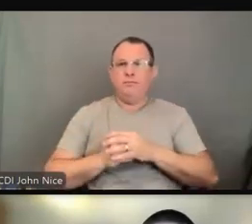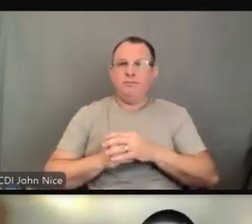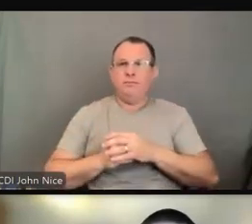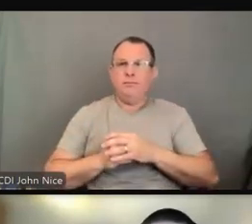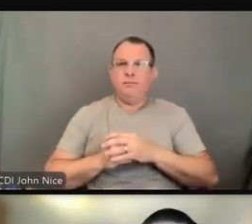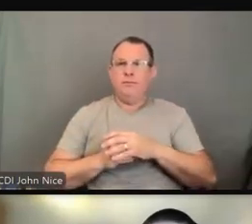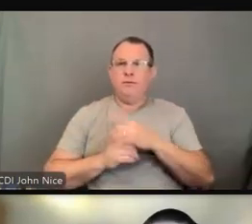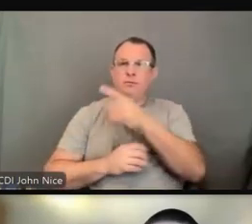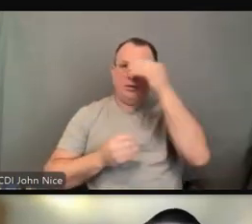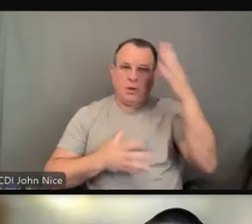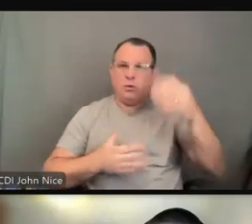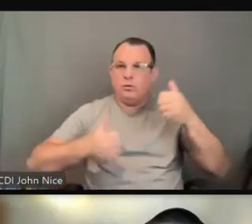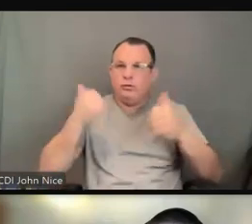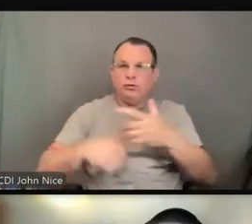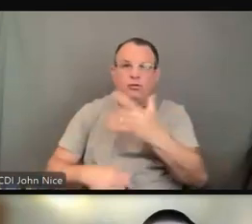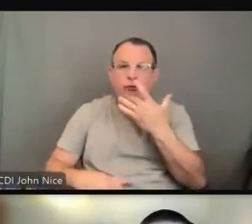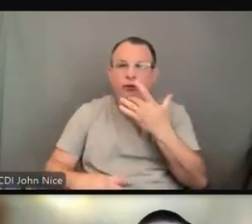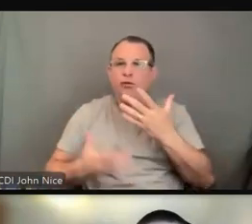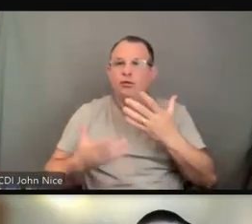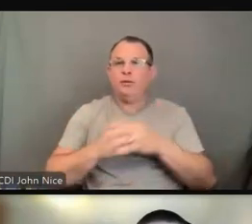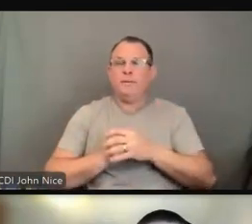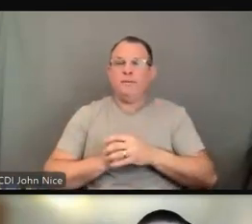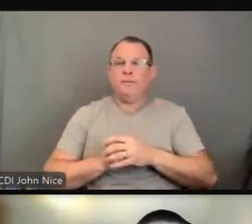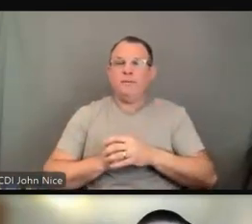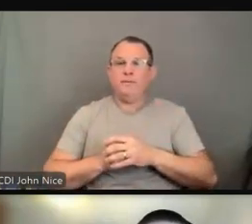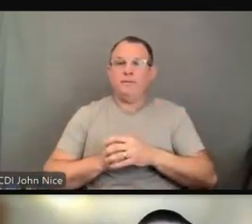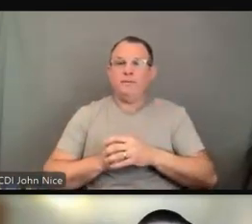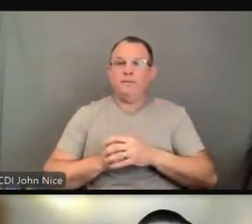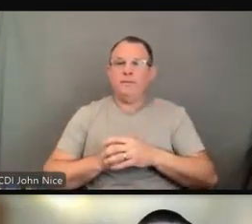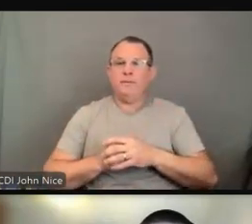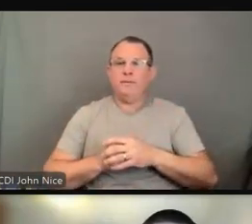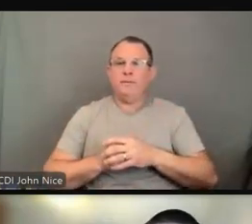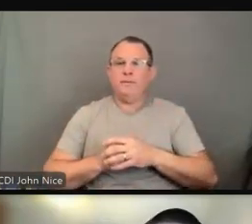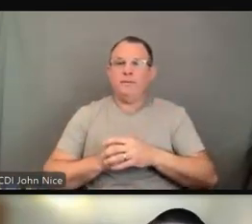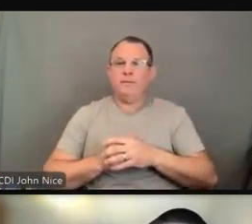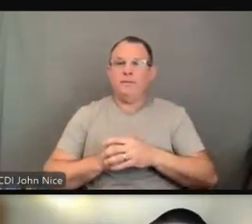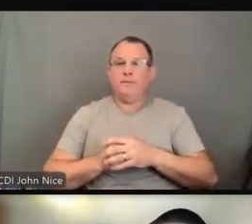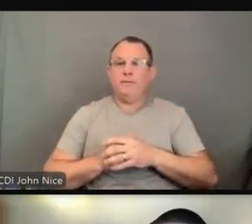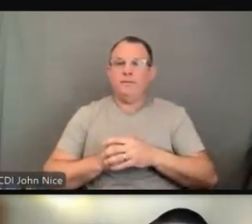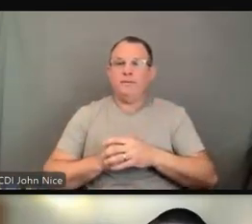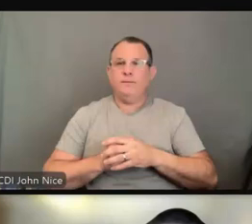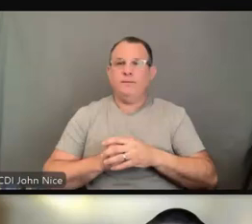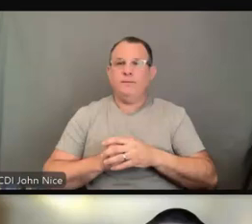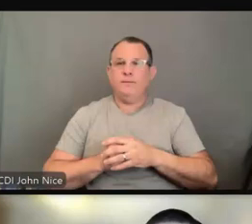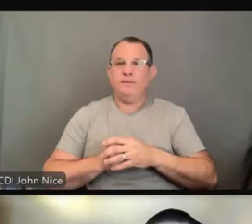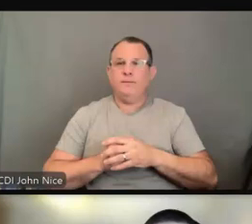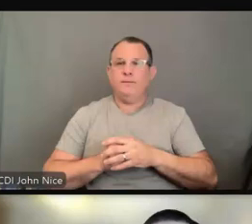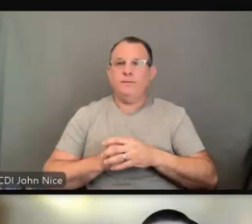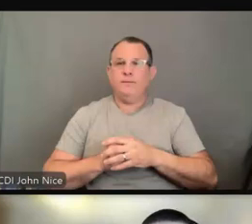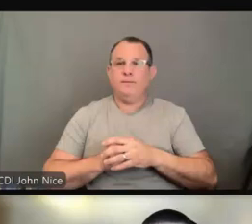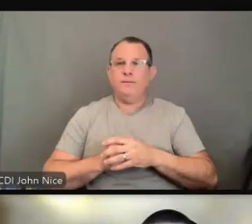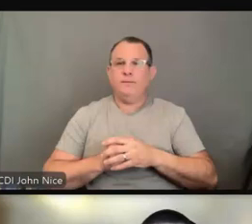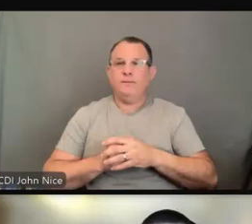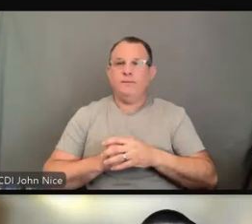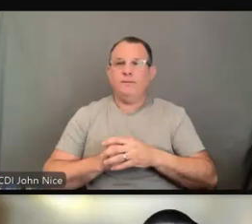And to just, you know, to relay that information to the provider to try to make that available